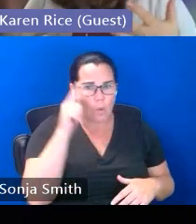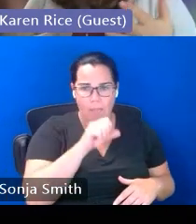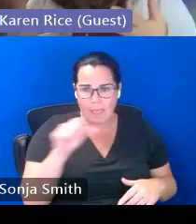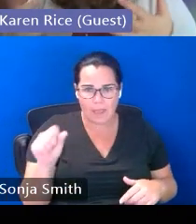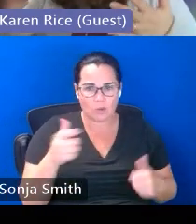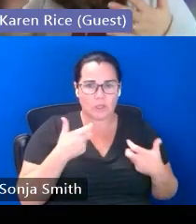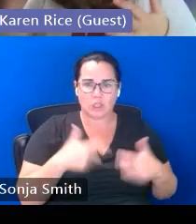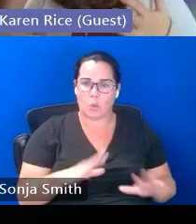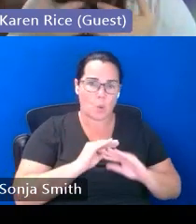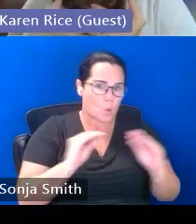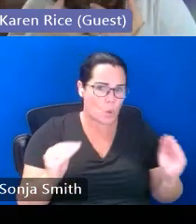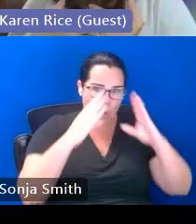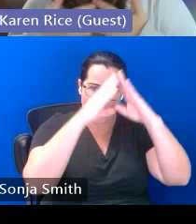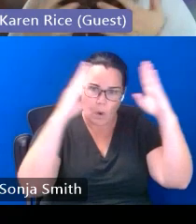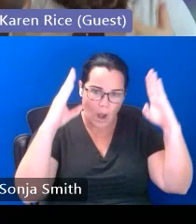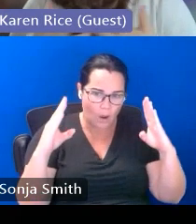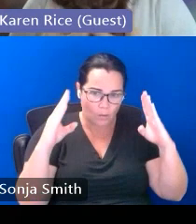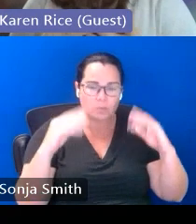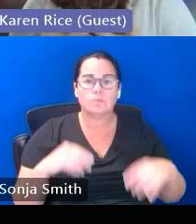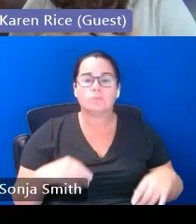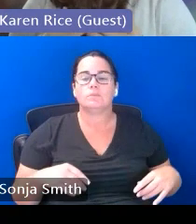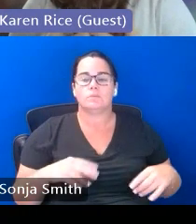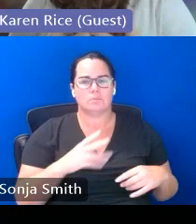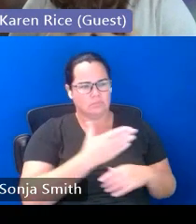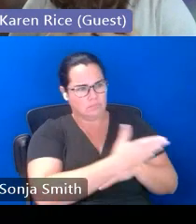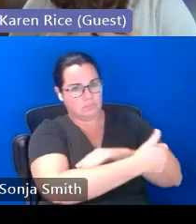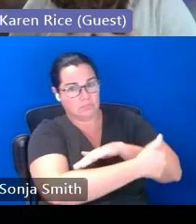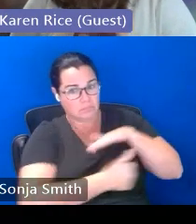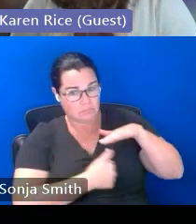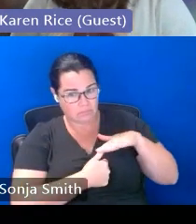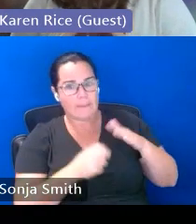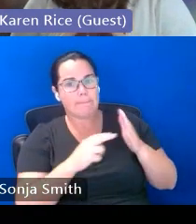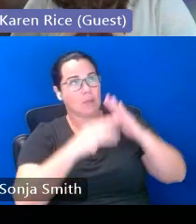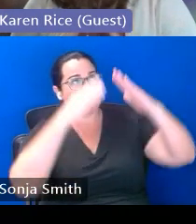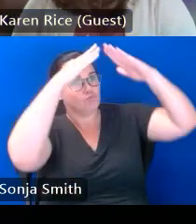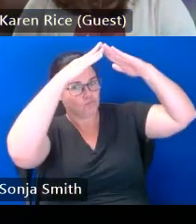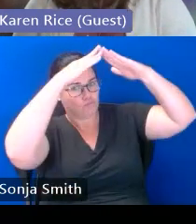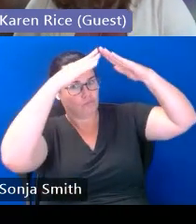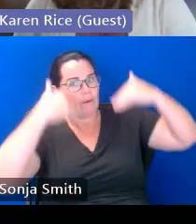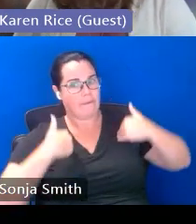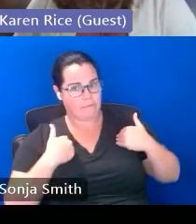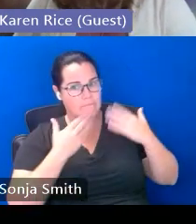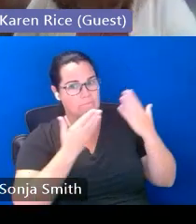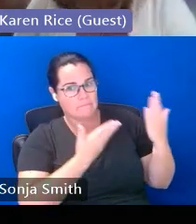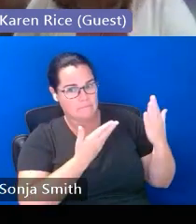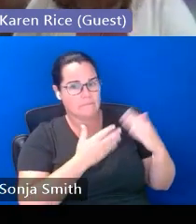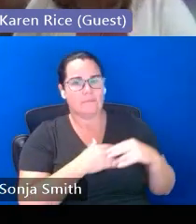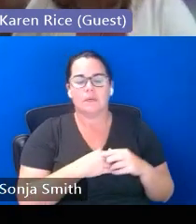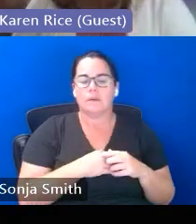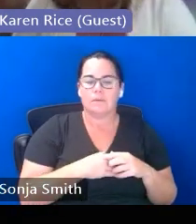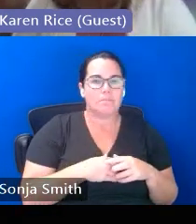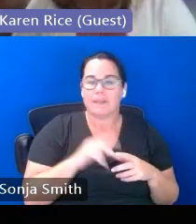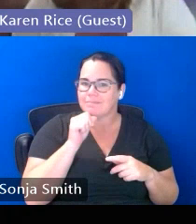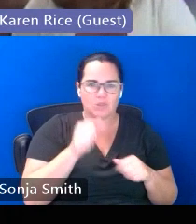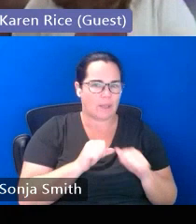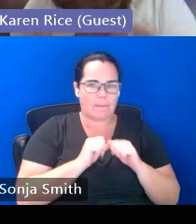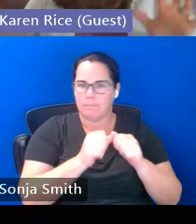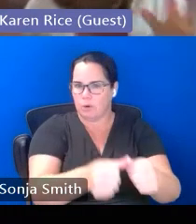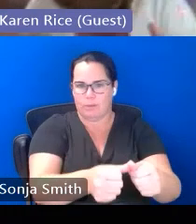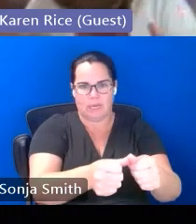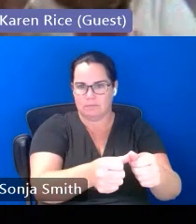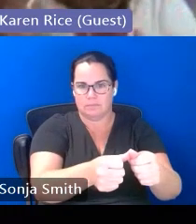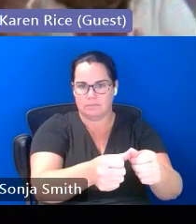unsheltered or whatever we'll take you in so you at least have a roof over your head for now that was not a permanent situation for them